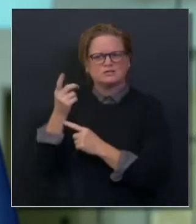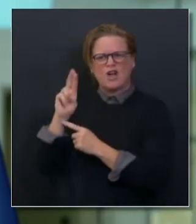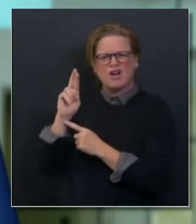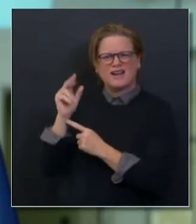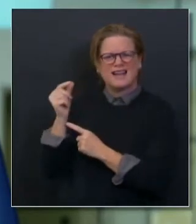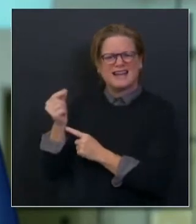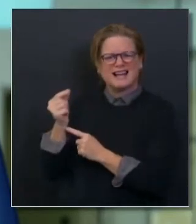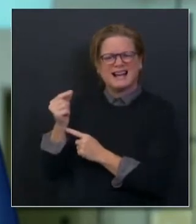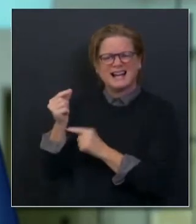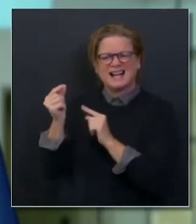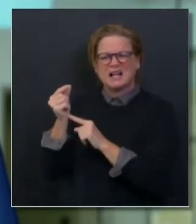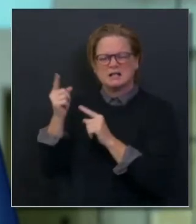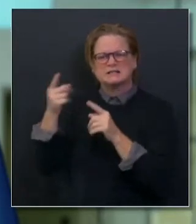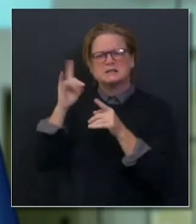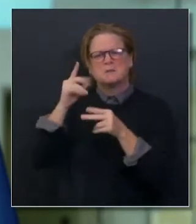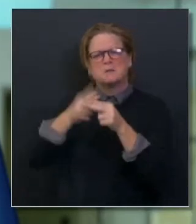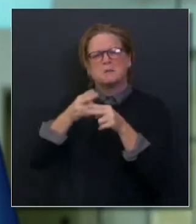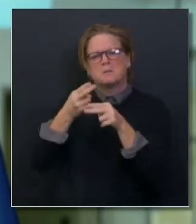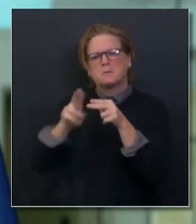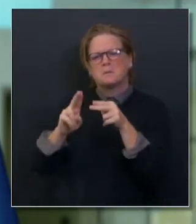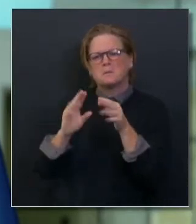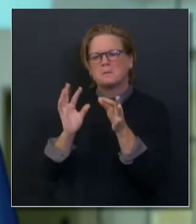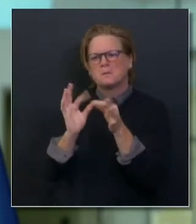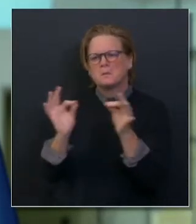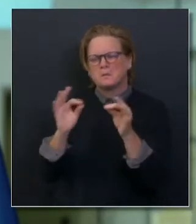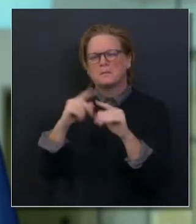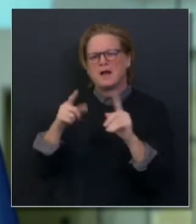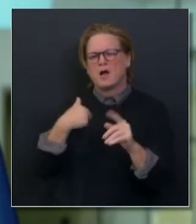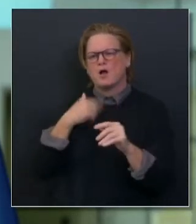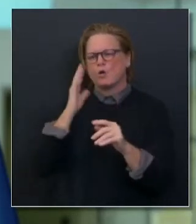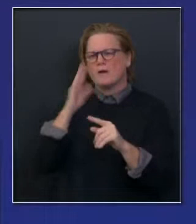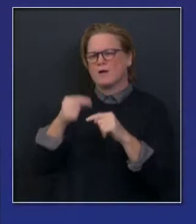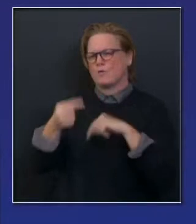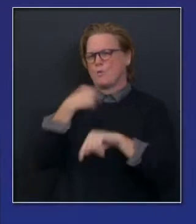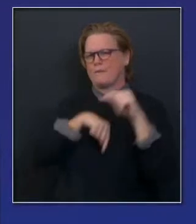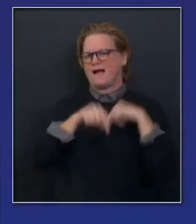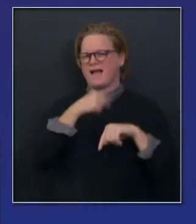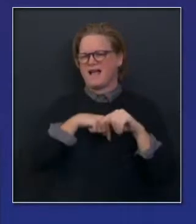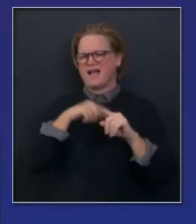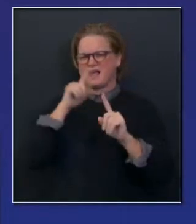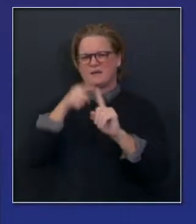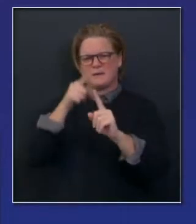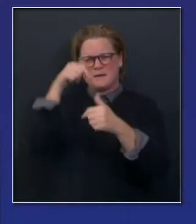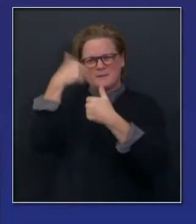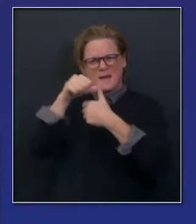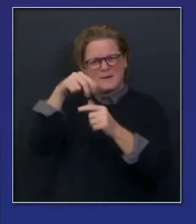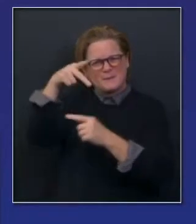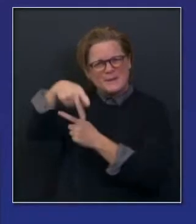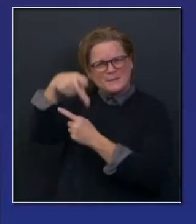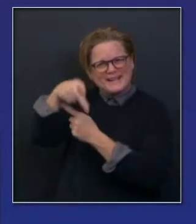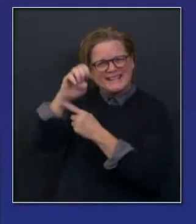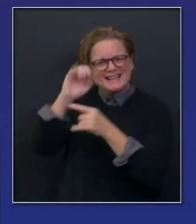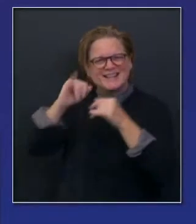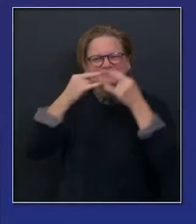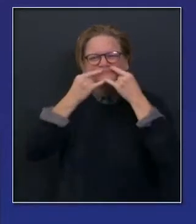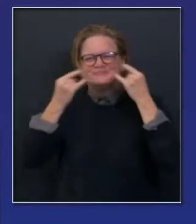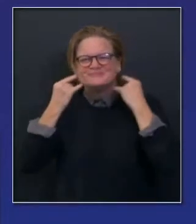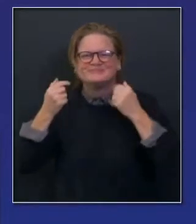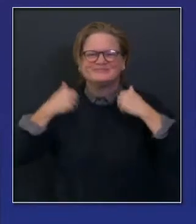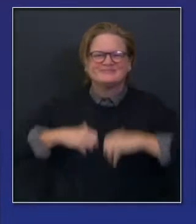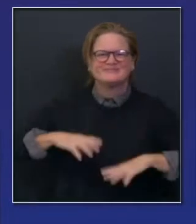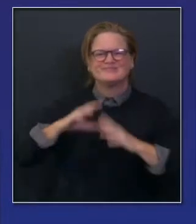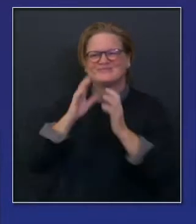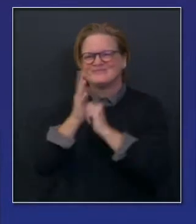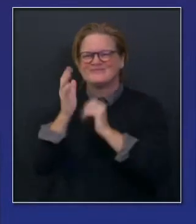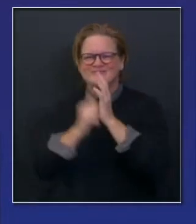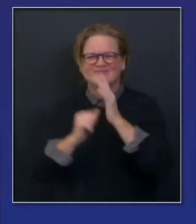briefly, but it's important to go back. The PPE inventory in this state, remember a few months back, that